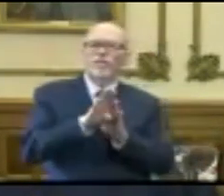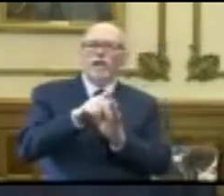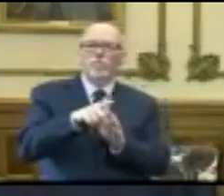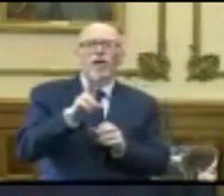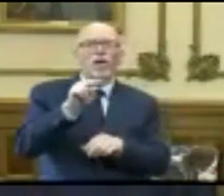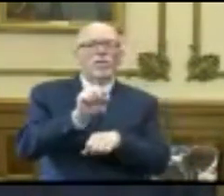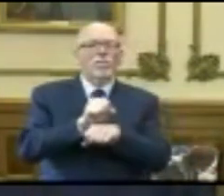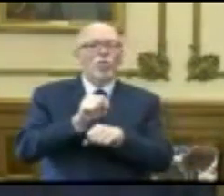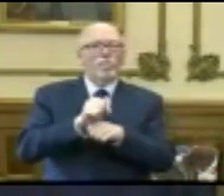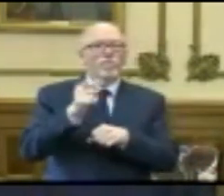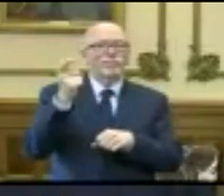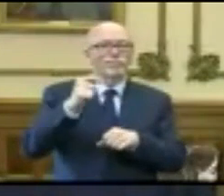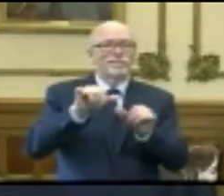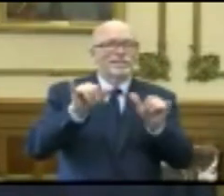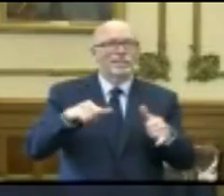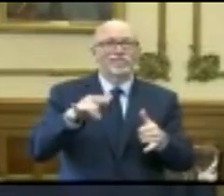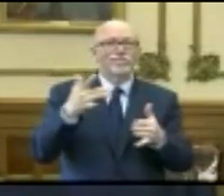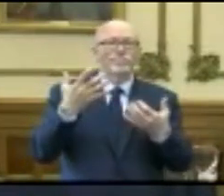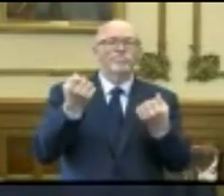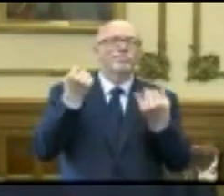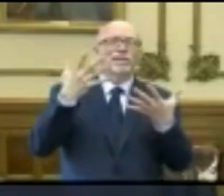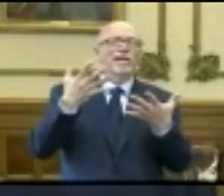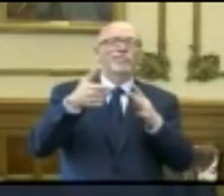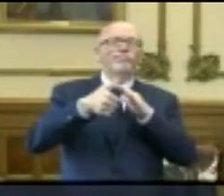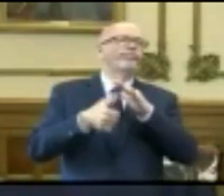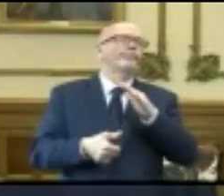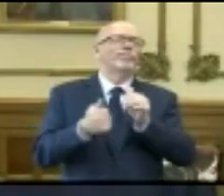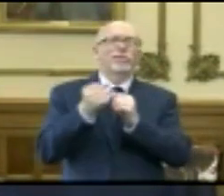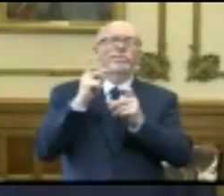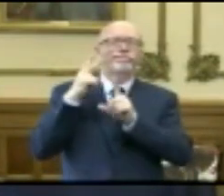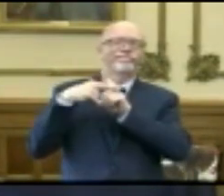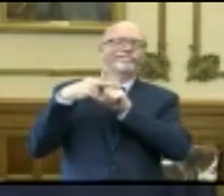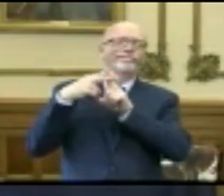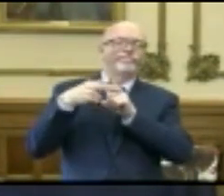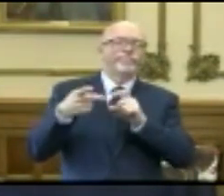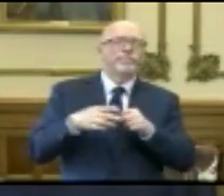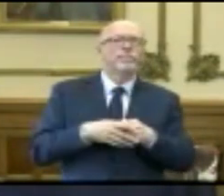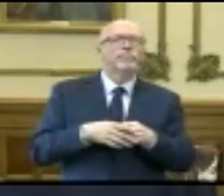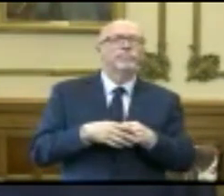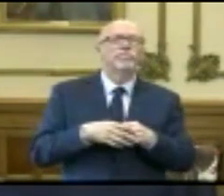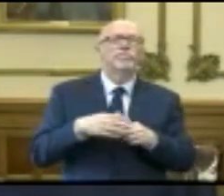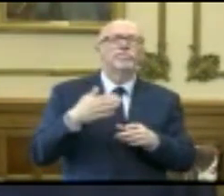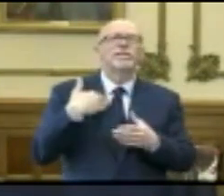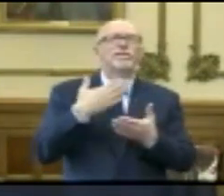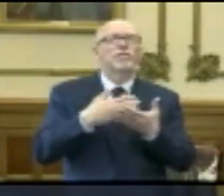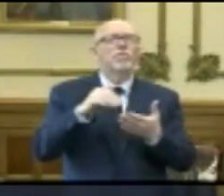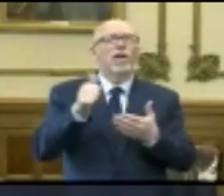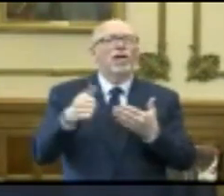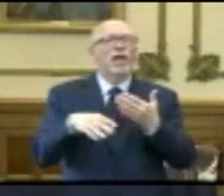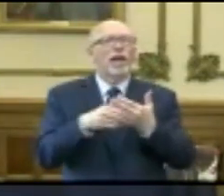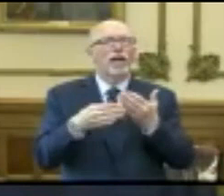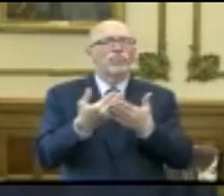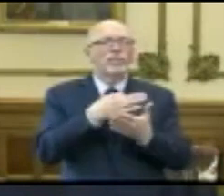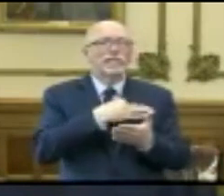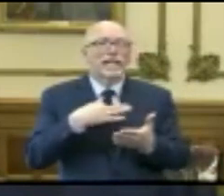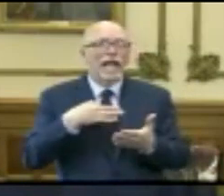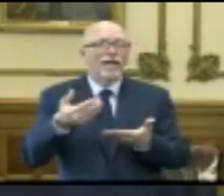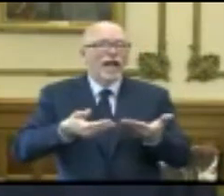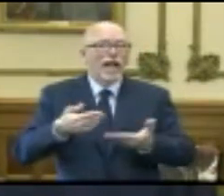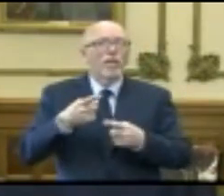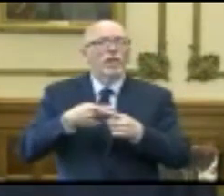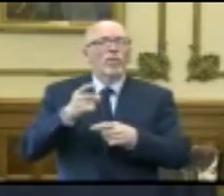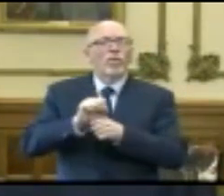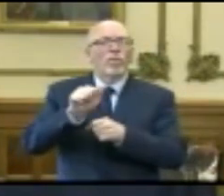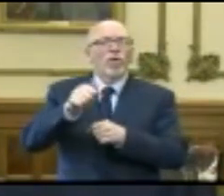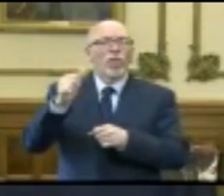system has been overwhelmed with a record number of new filings, but we also know that they've added some new staff members, and you guys are working with some other